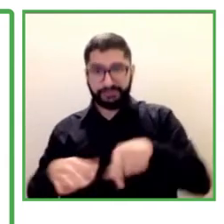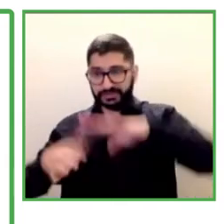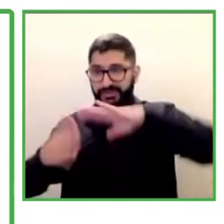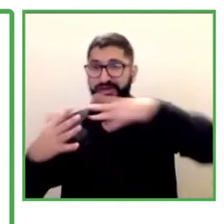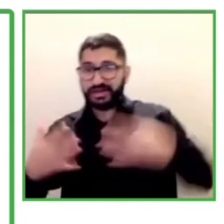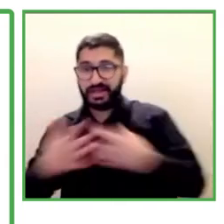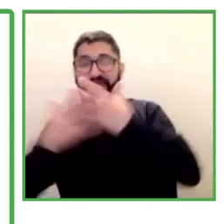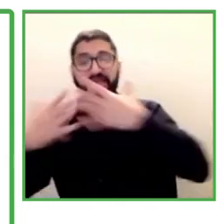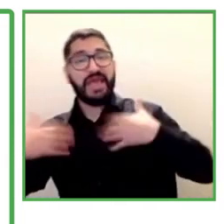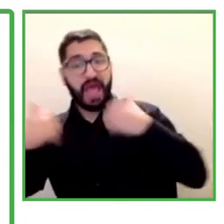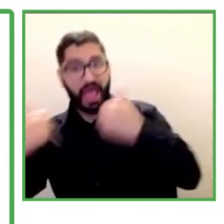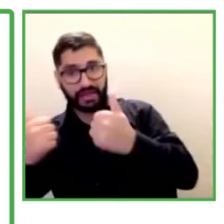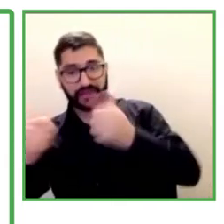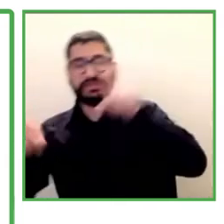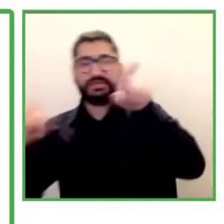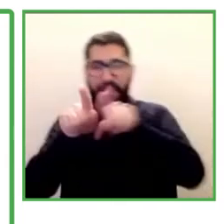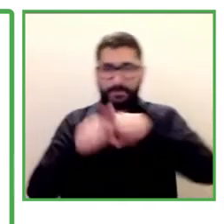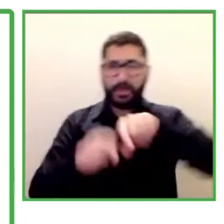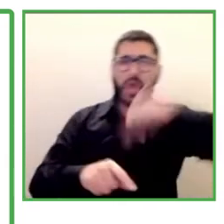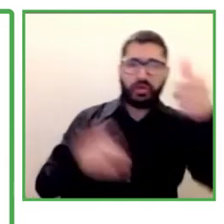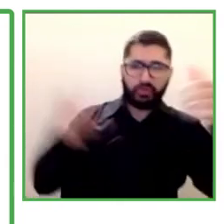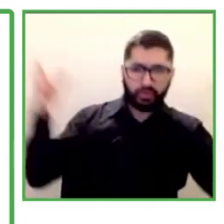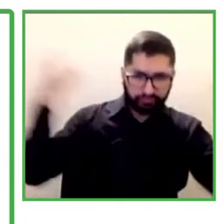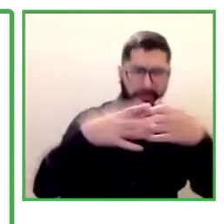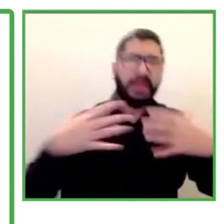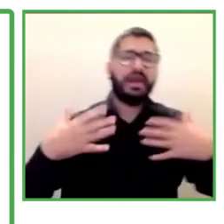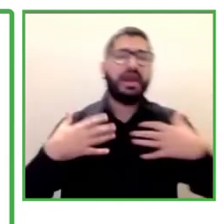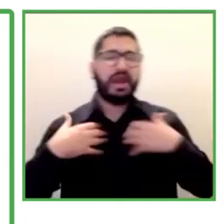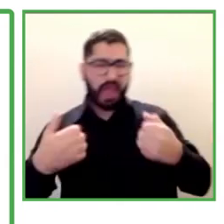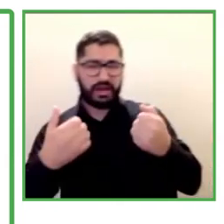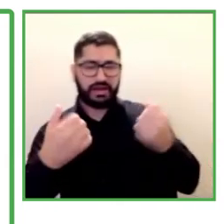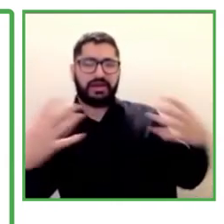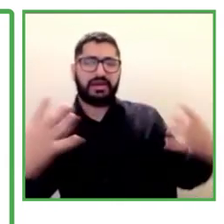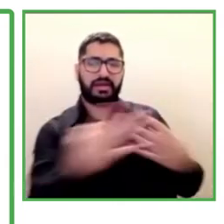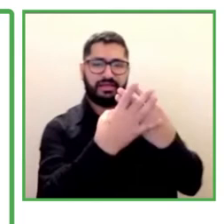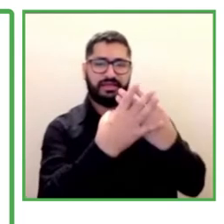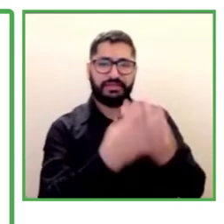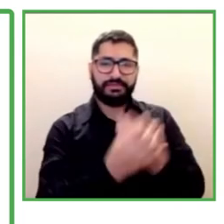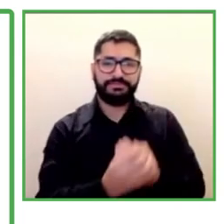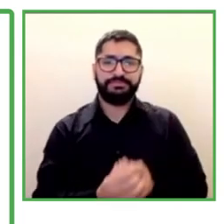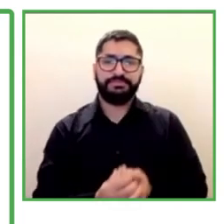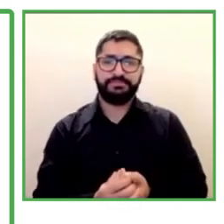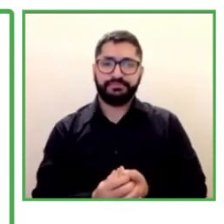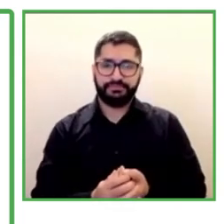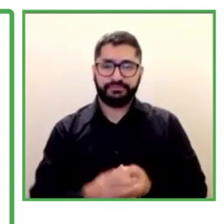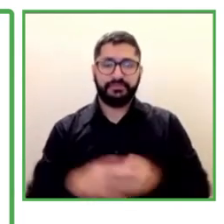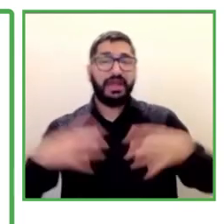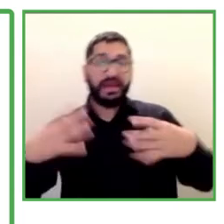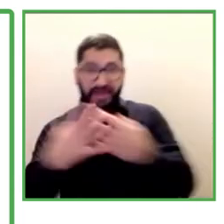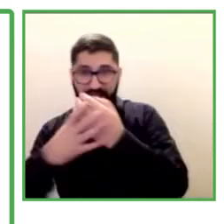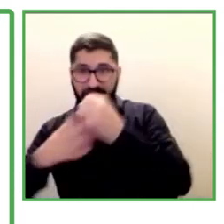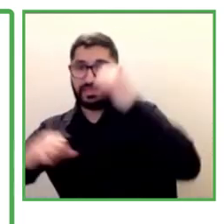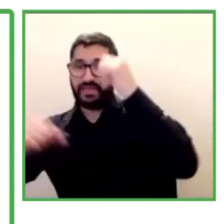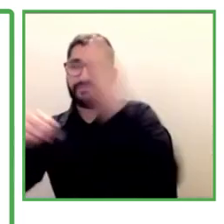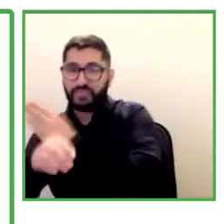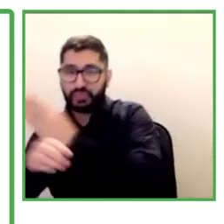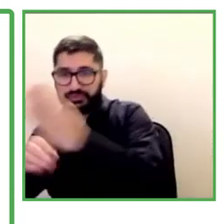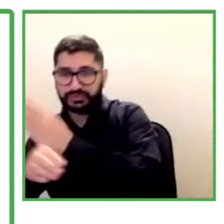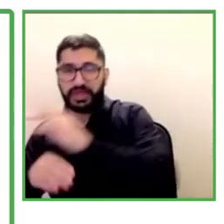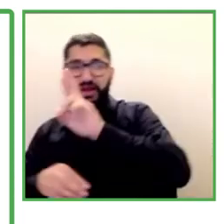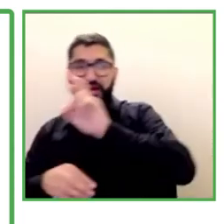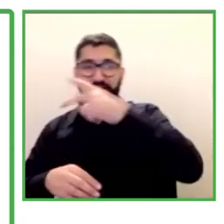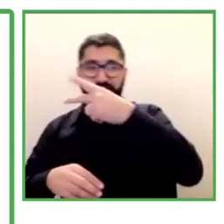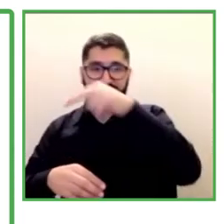with our health teams. We have the RAIN network, which is the